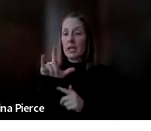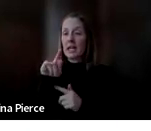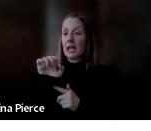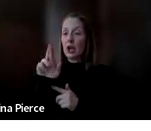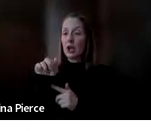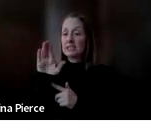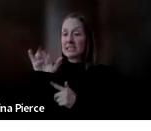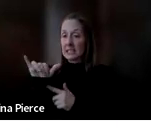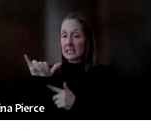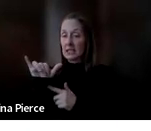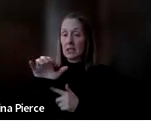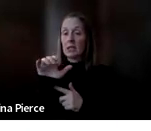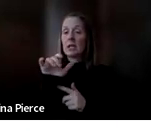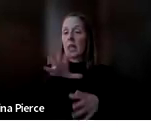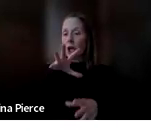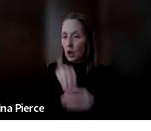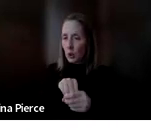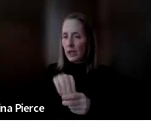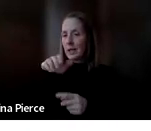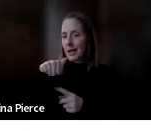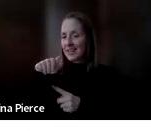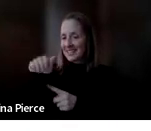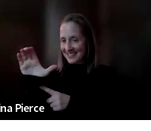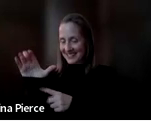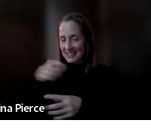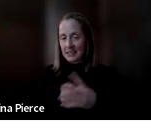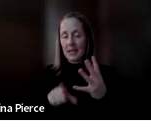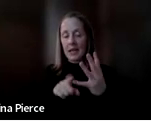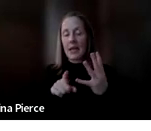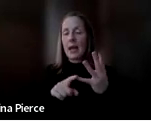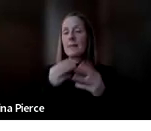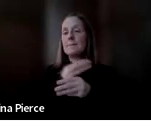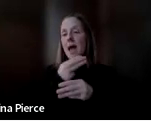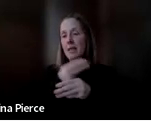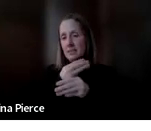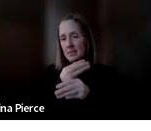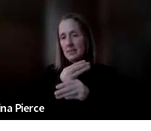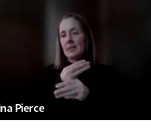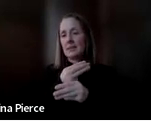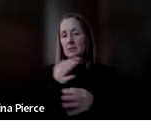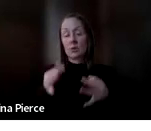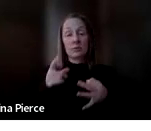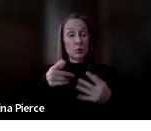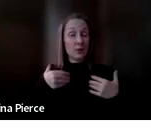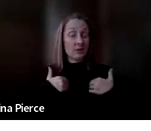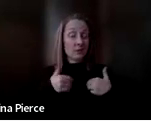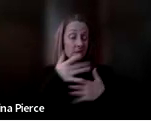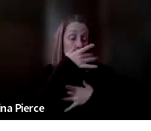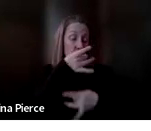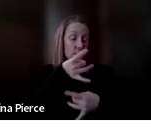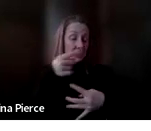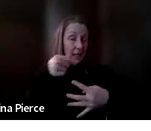augmentative and alternative communication, and also math. So if you have interest in any of those areas,